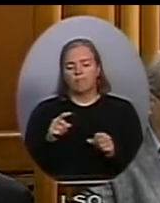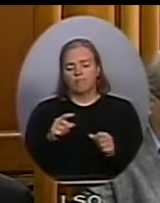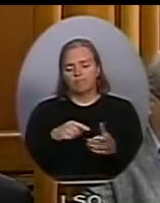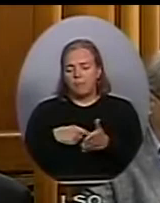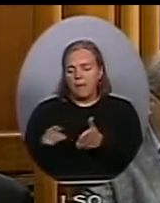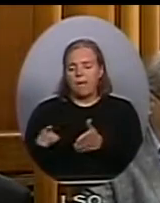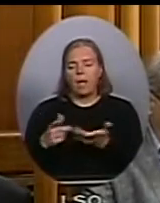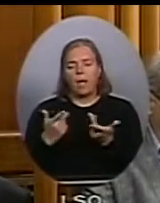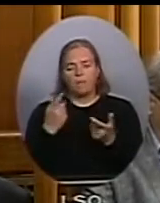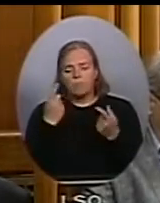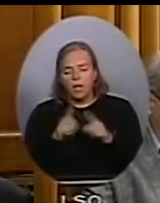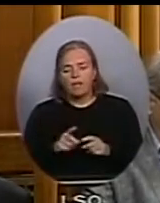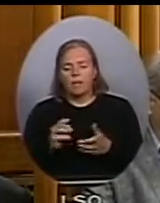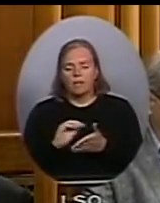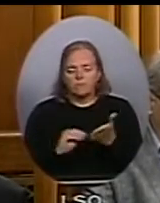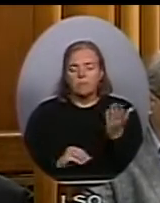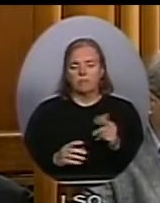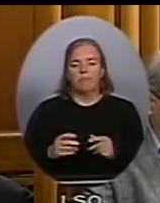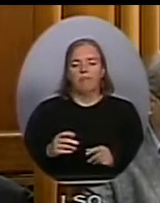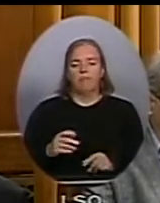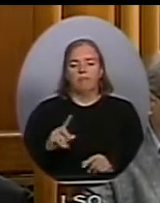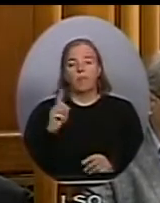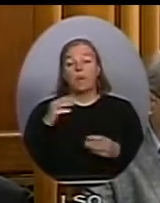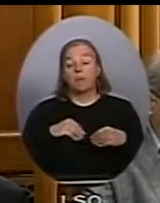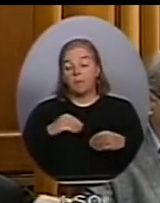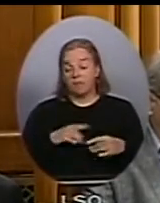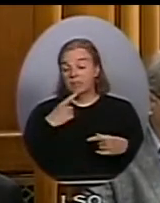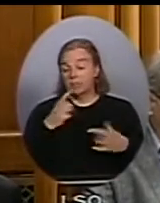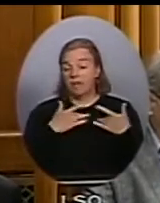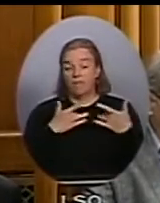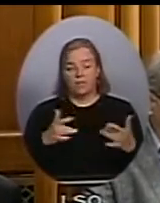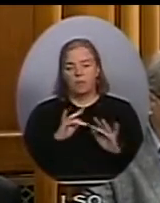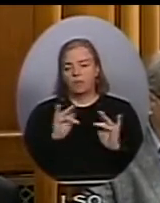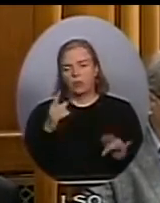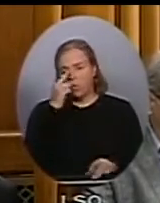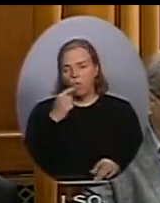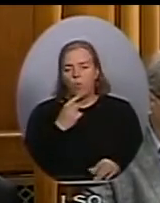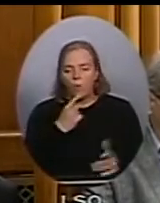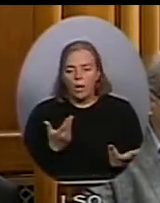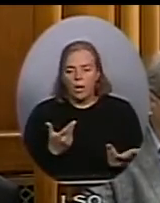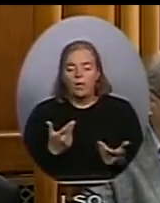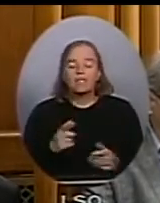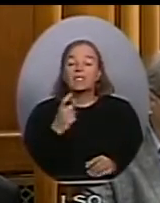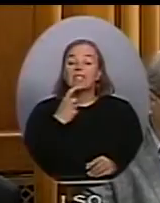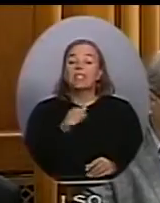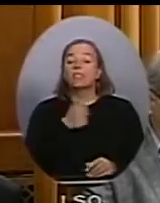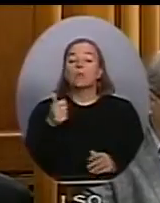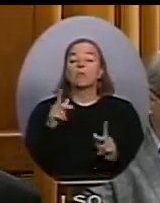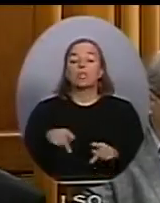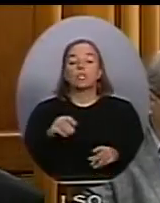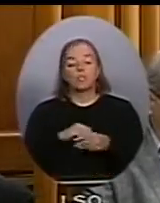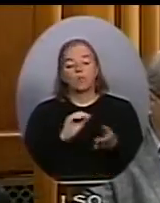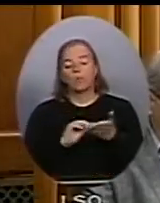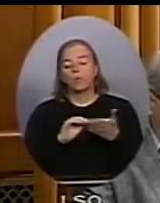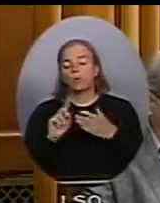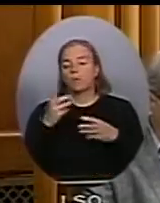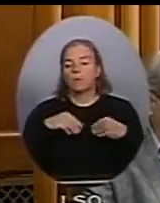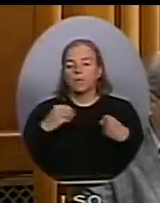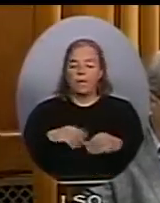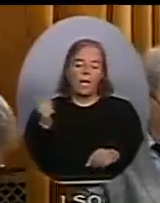about what happened in the Prime Minister's office. So who else in the Prime Minister's office knew about this deal, and who in the Senate was involved in the whitewash?